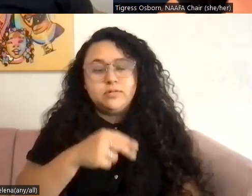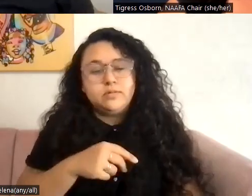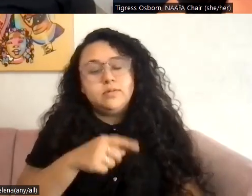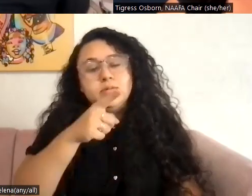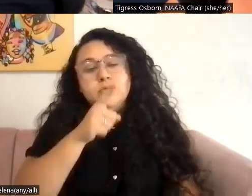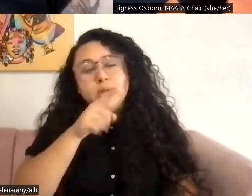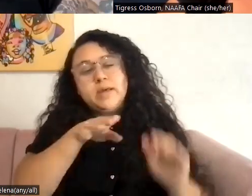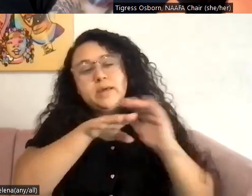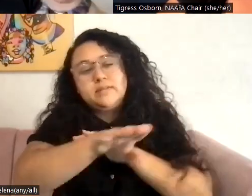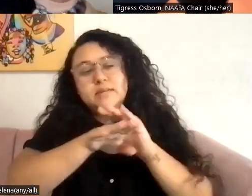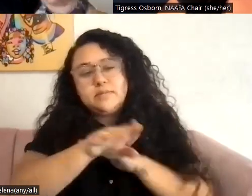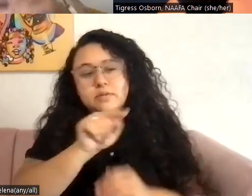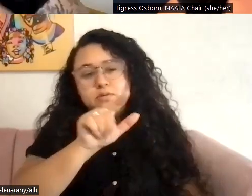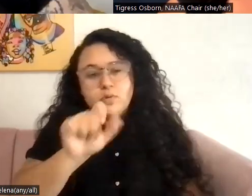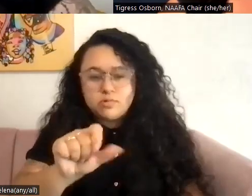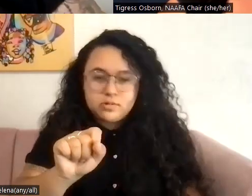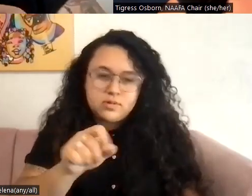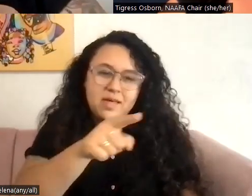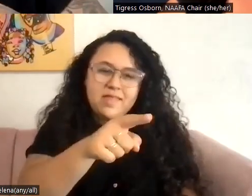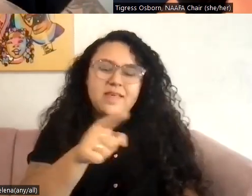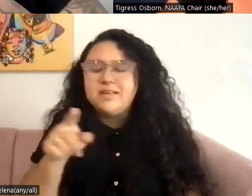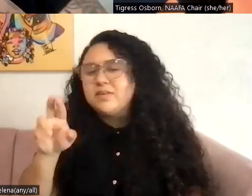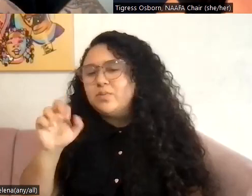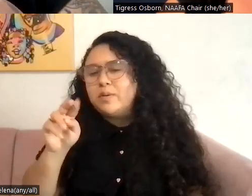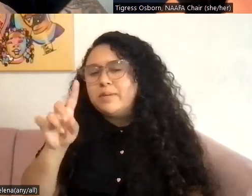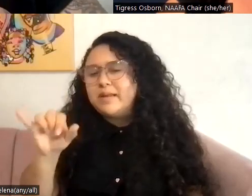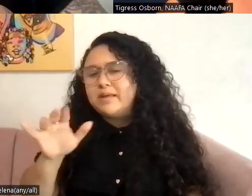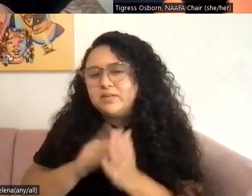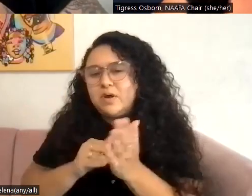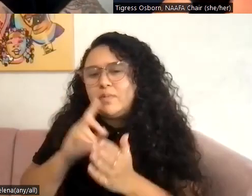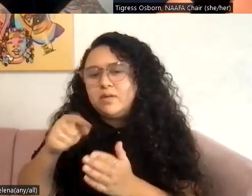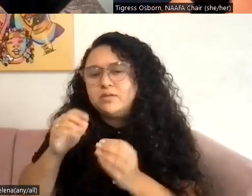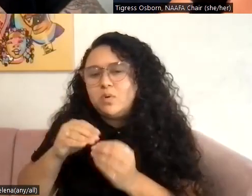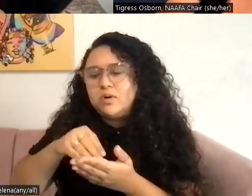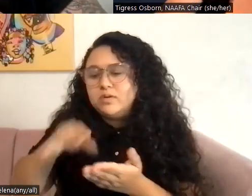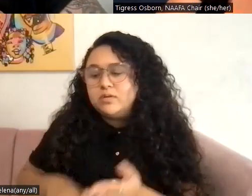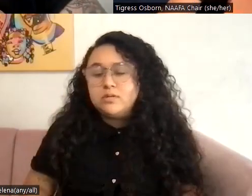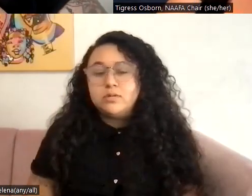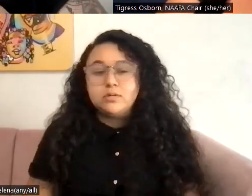are, you know, the remedy soap looks a little more expensive. This one is just their, um,